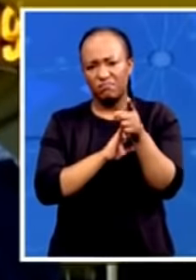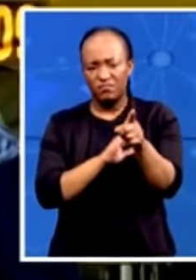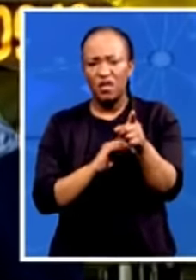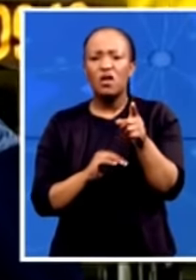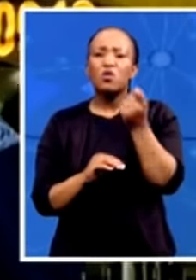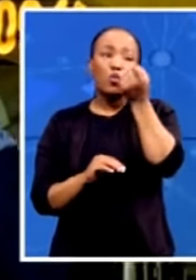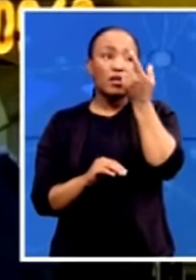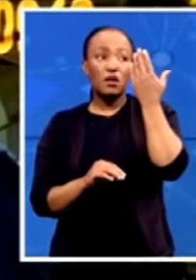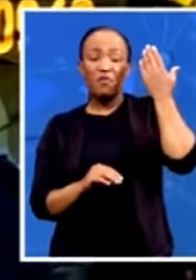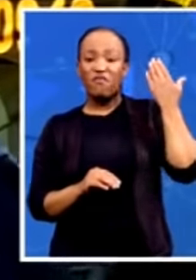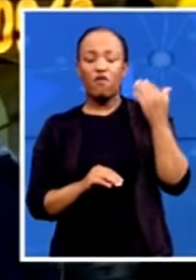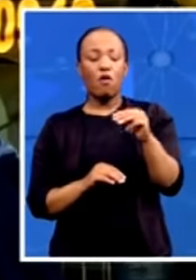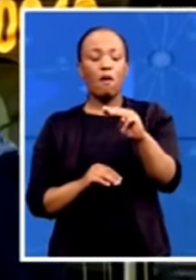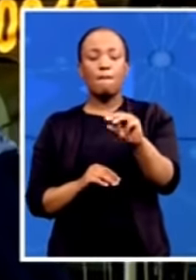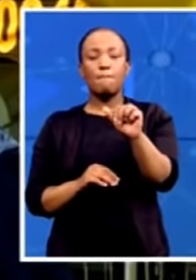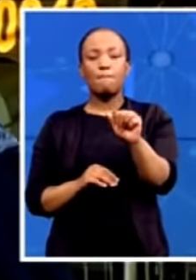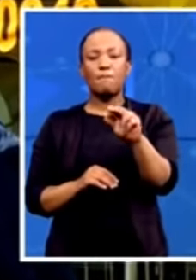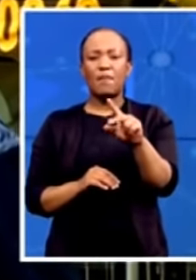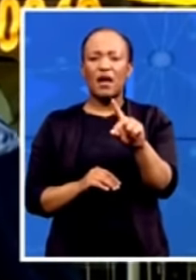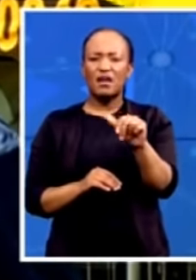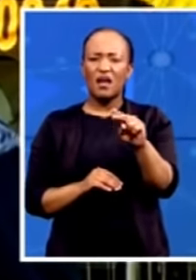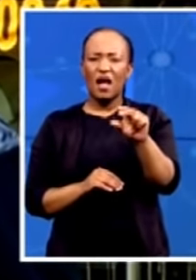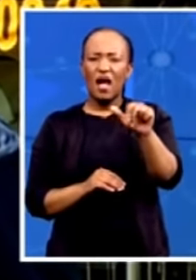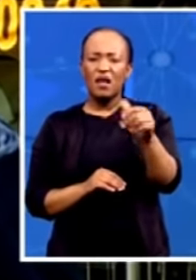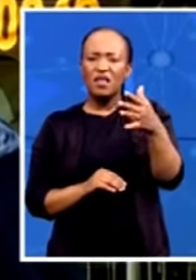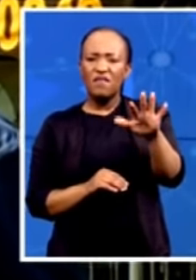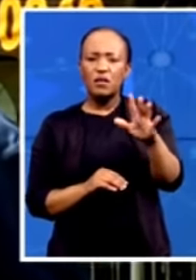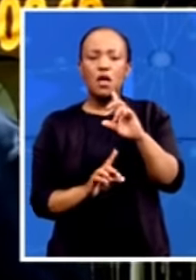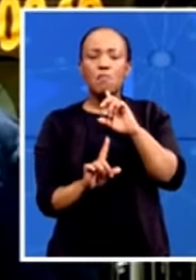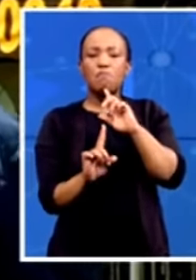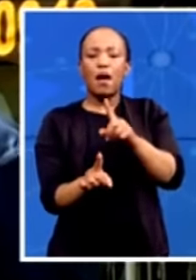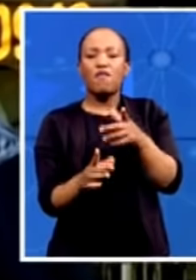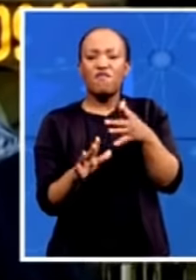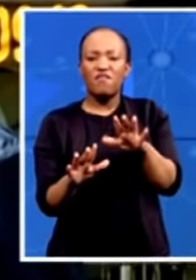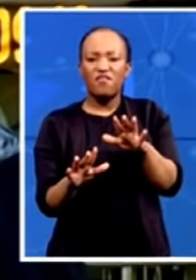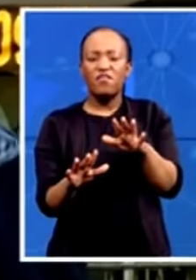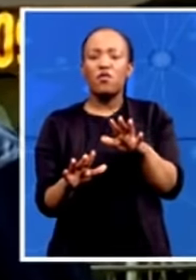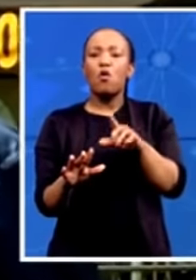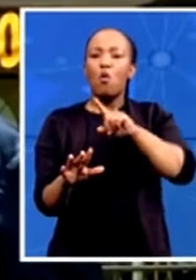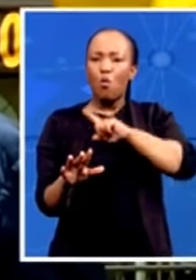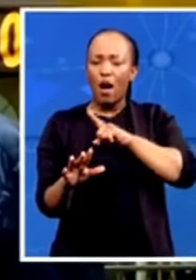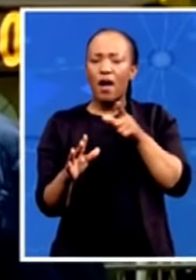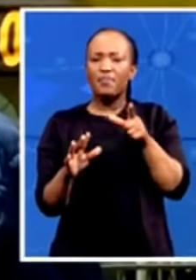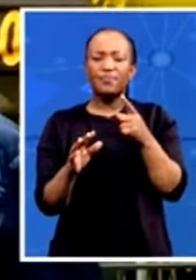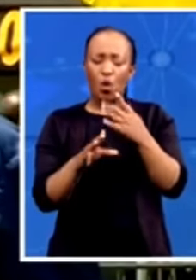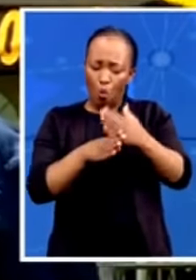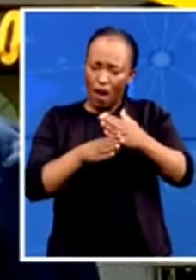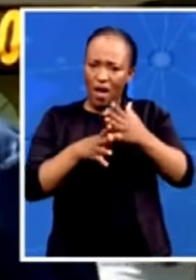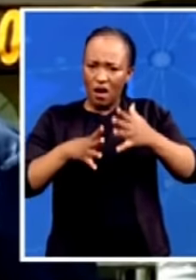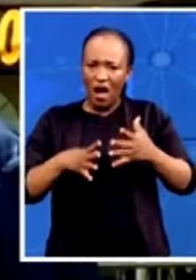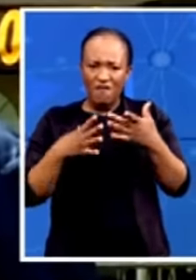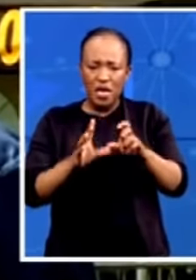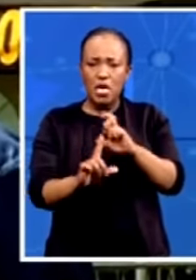descriptive was used to reduce a legitimate call by workers for fighting for a living